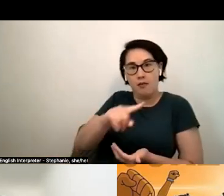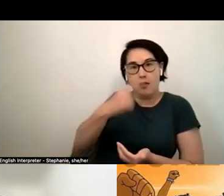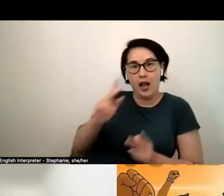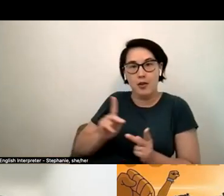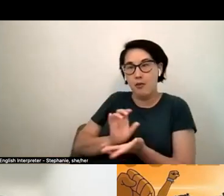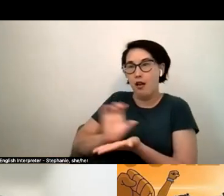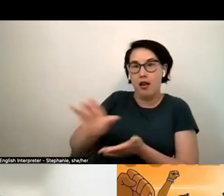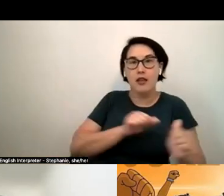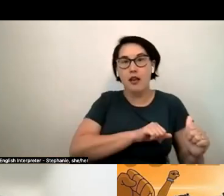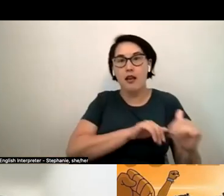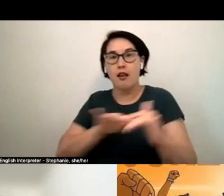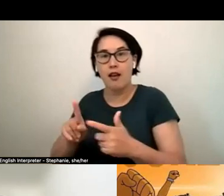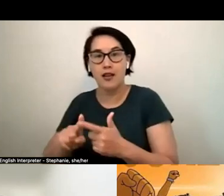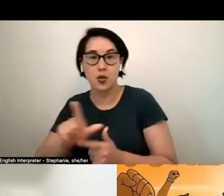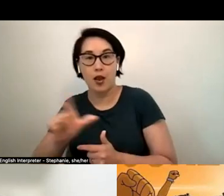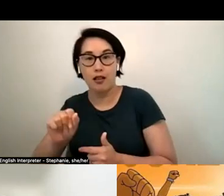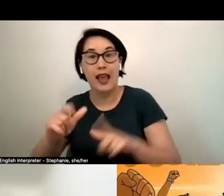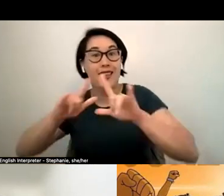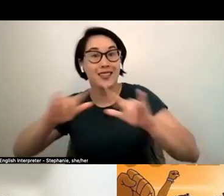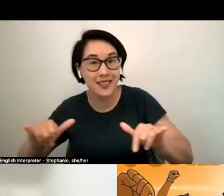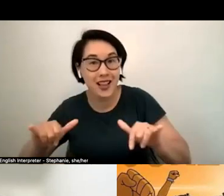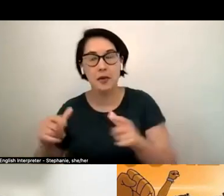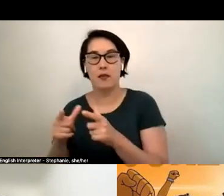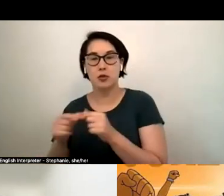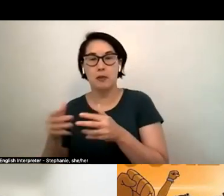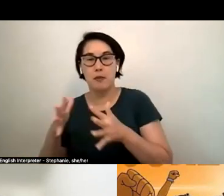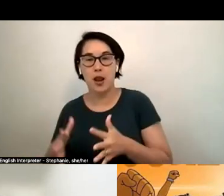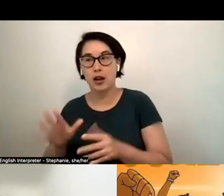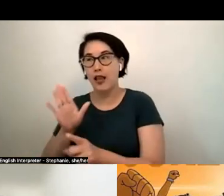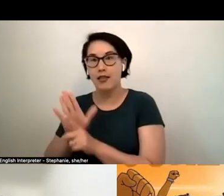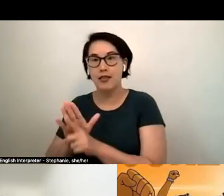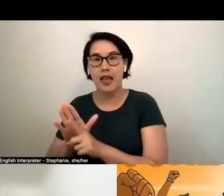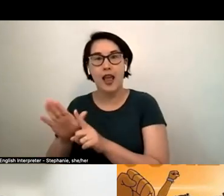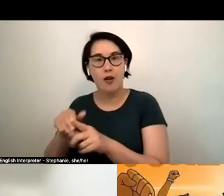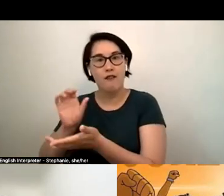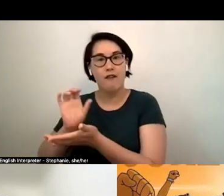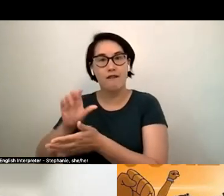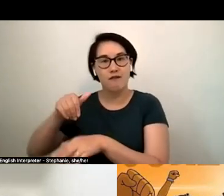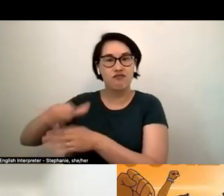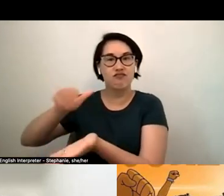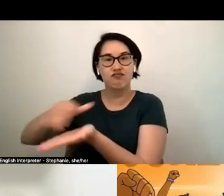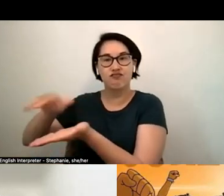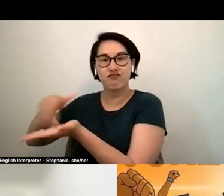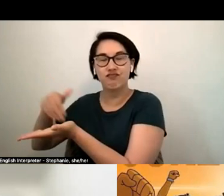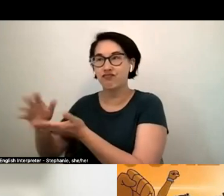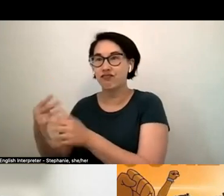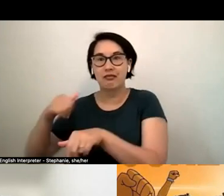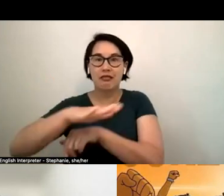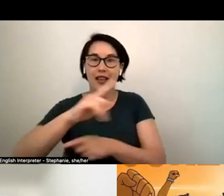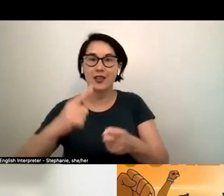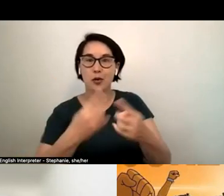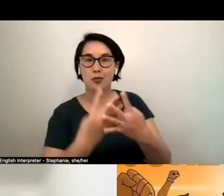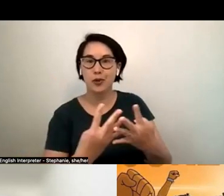by the houses or the the place that japanese had been expelled from